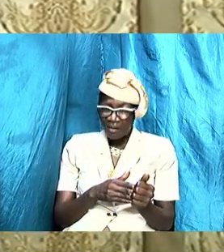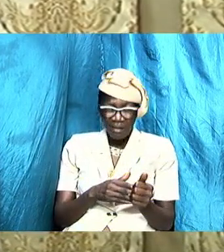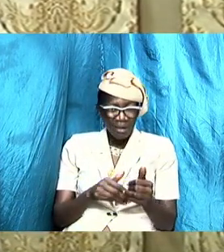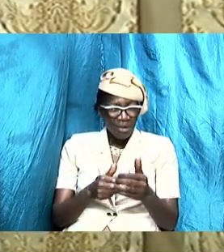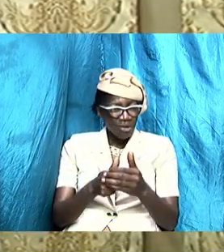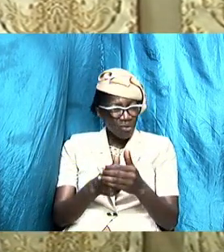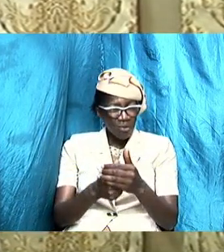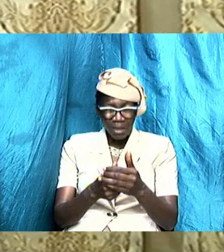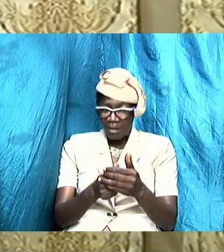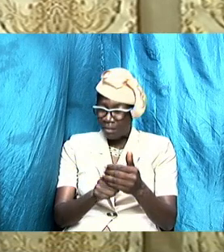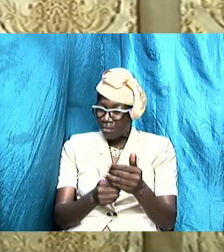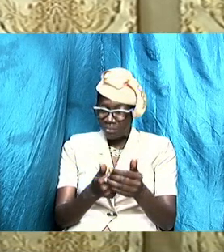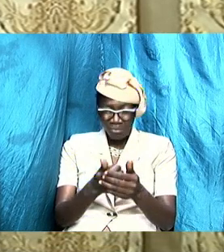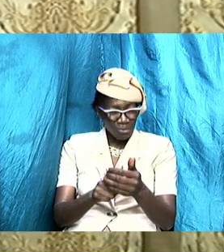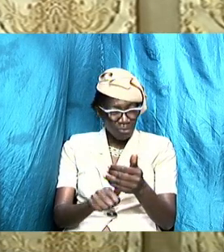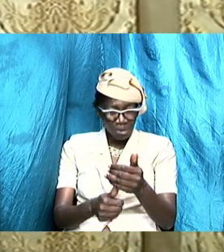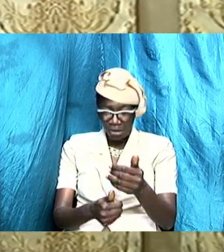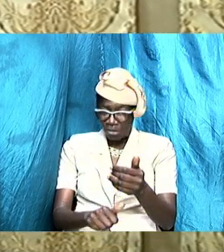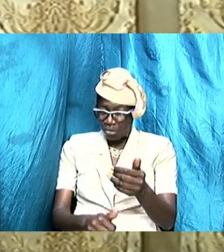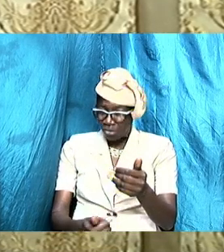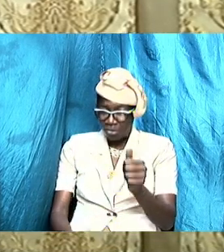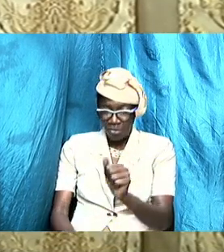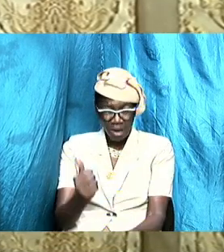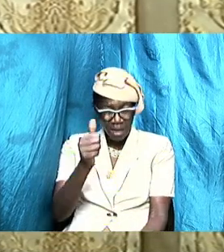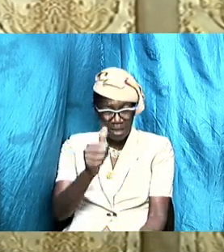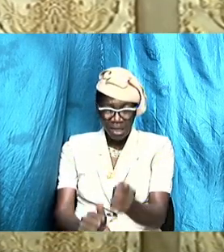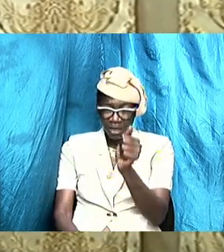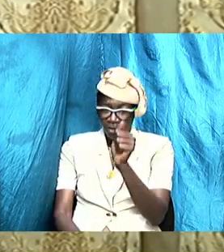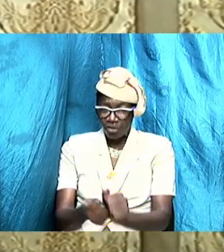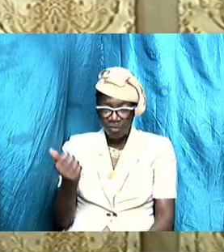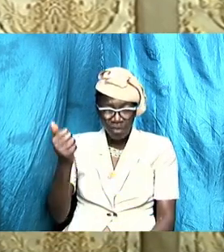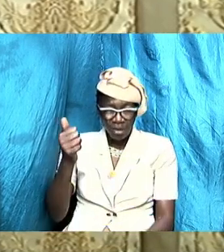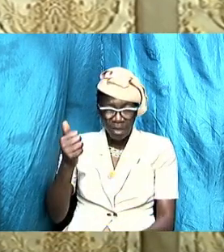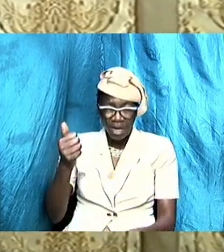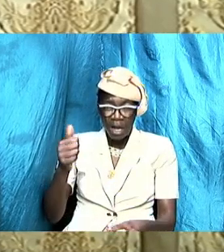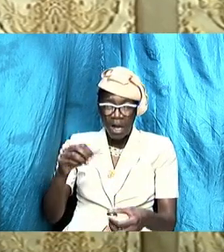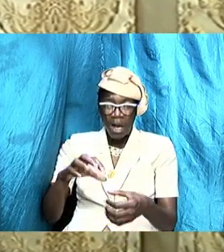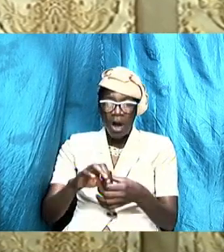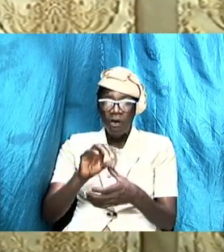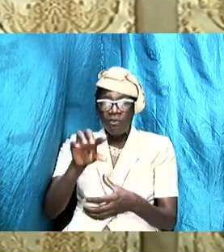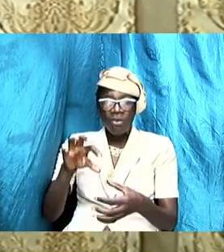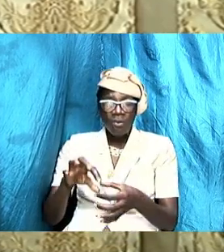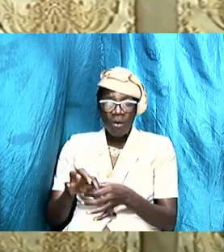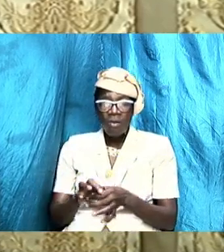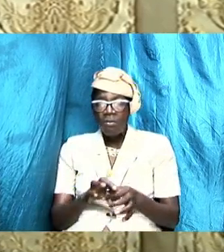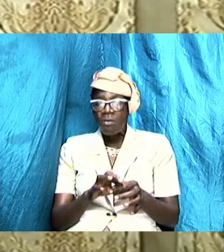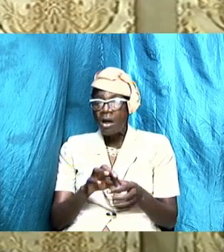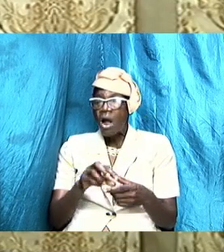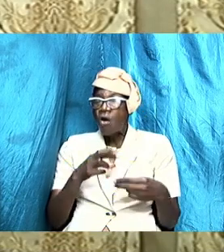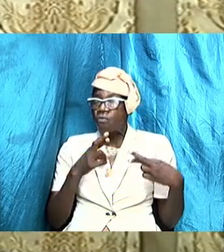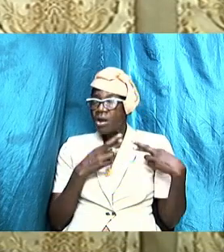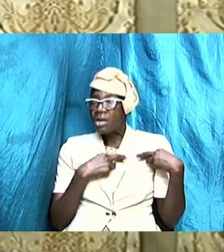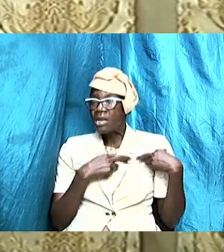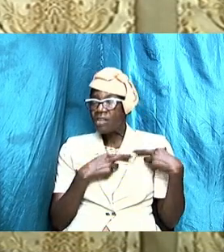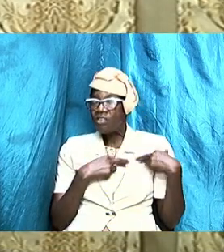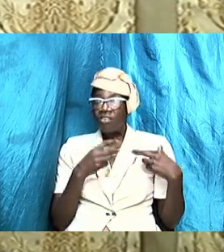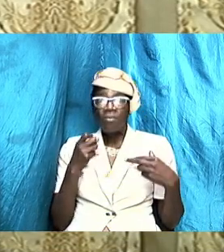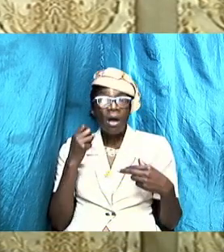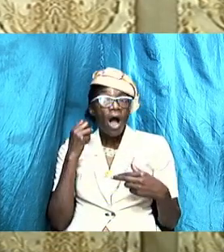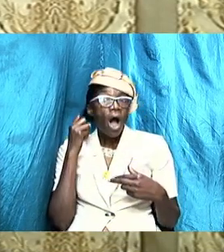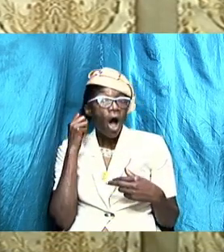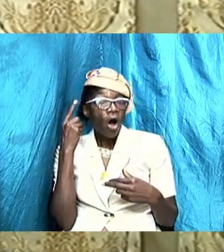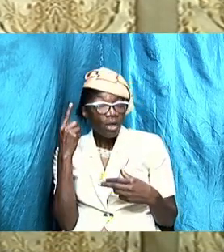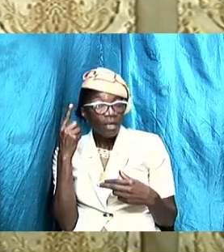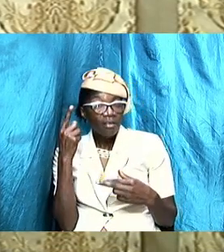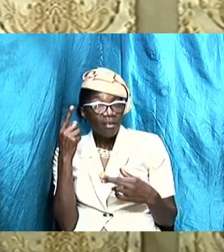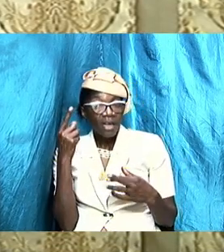ultimately destruction of your relationship we must understand the principle of